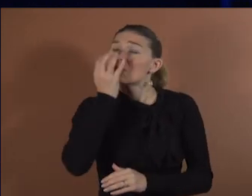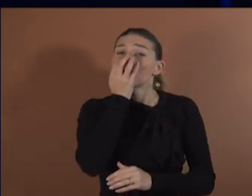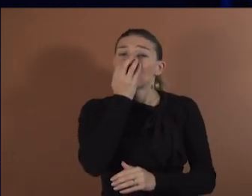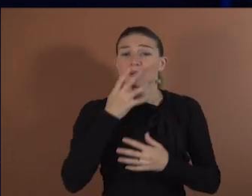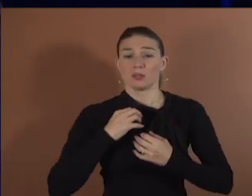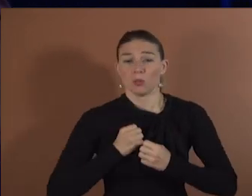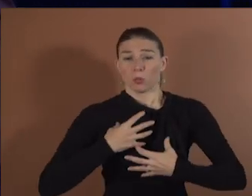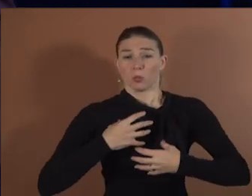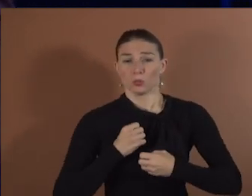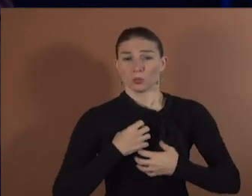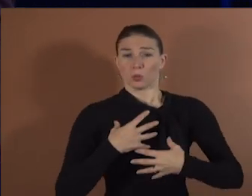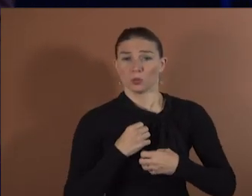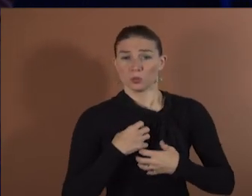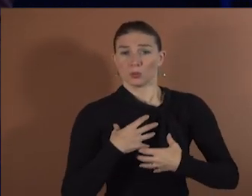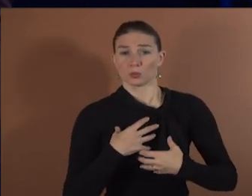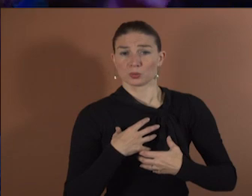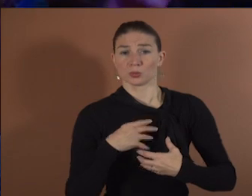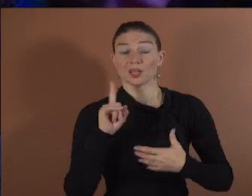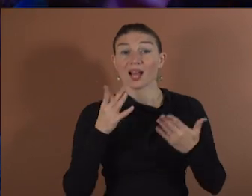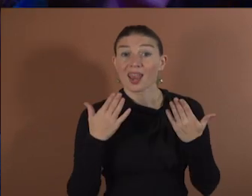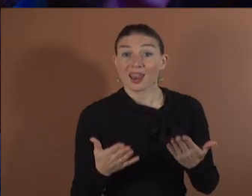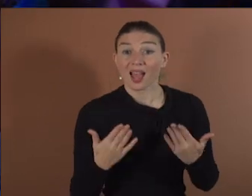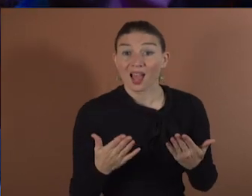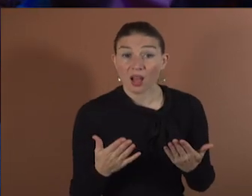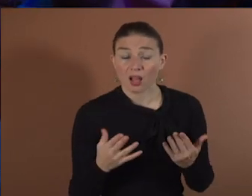Can you imagine living in such a restricted life?